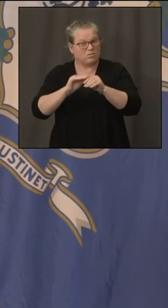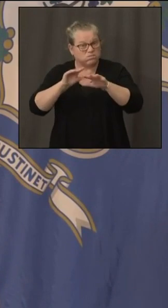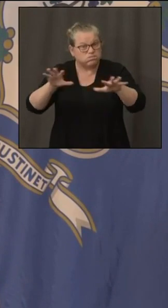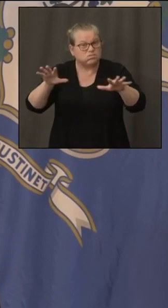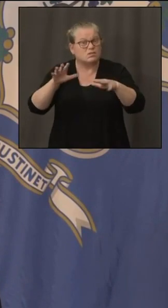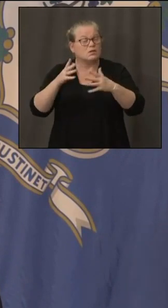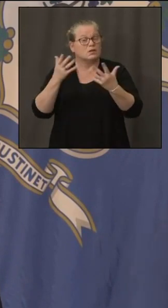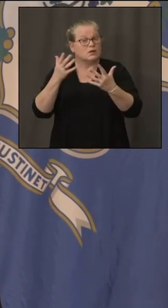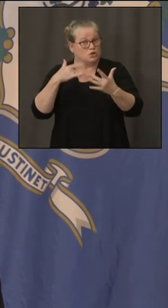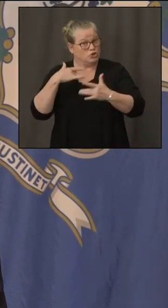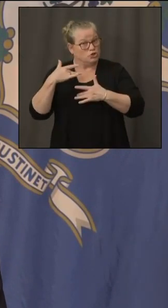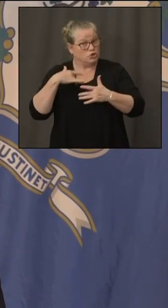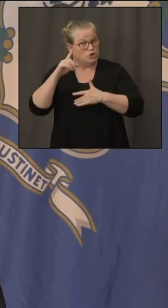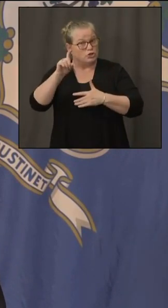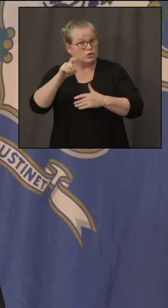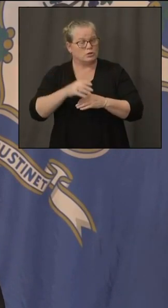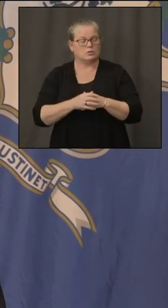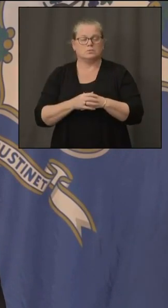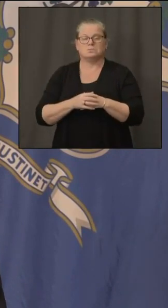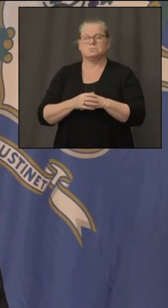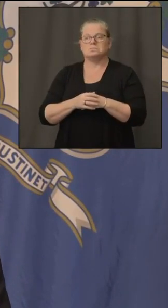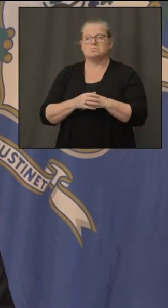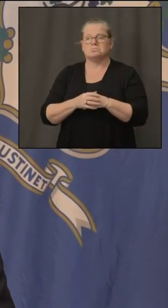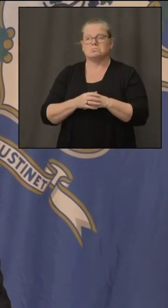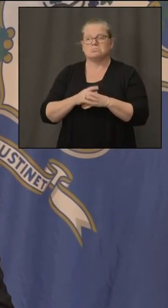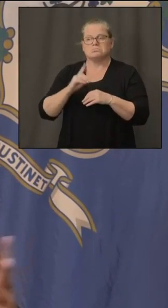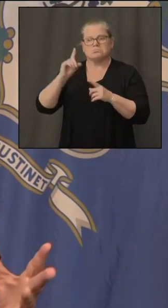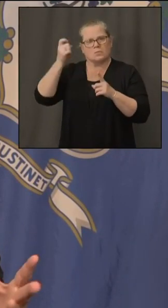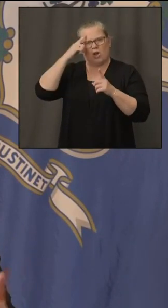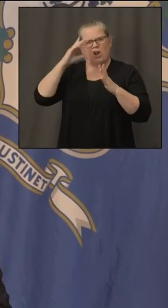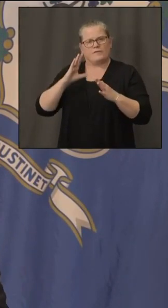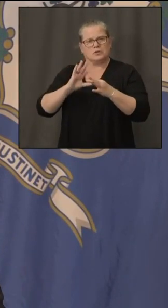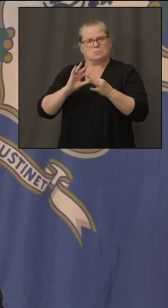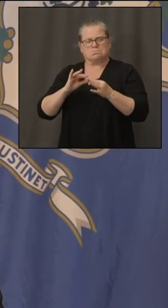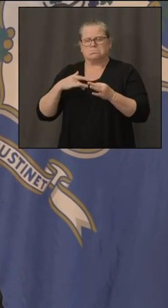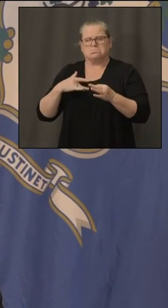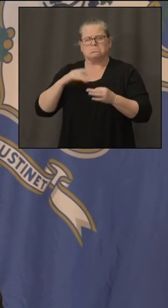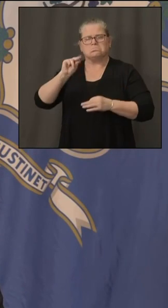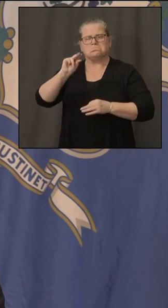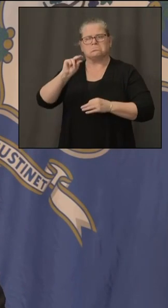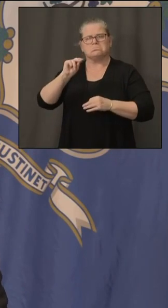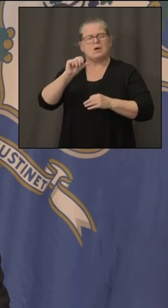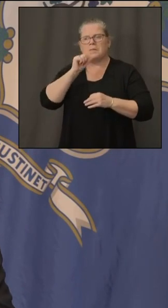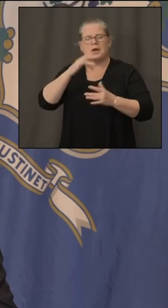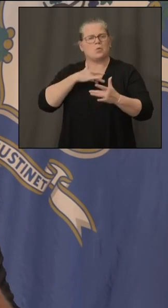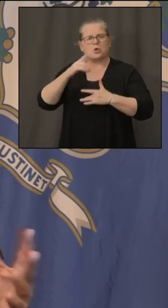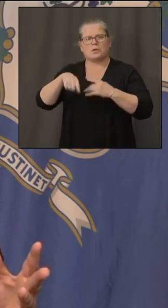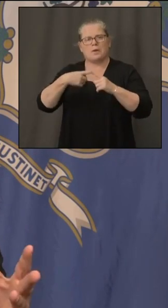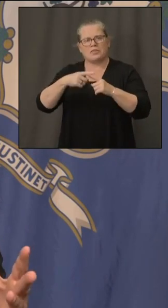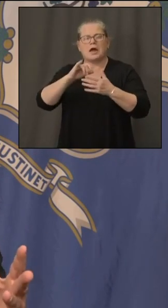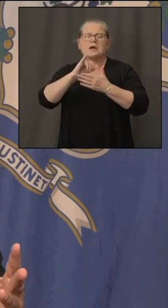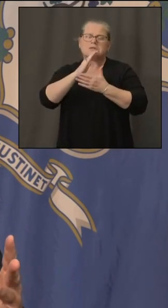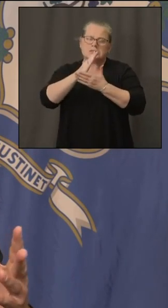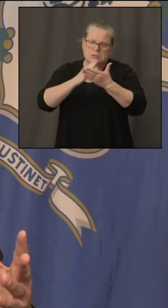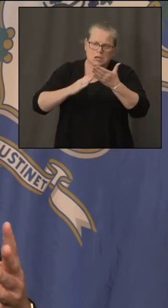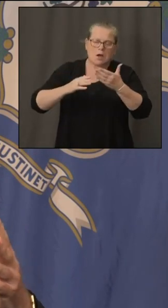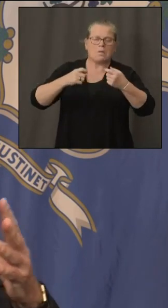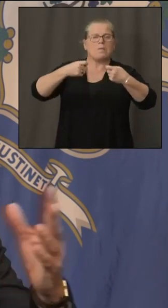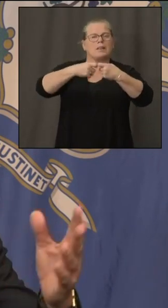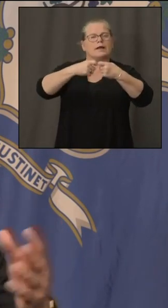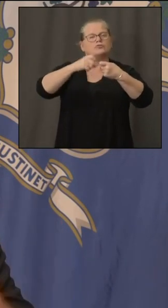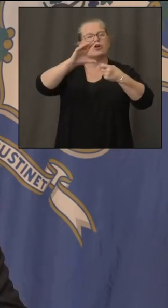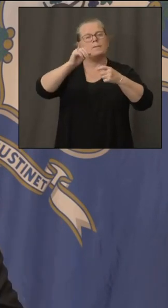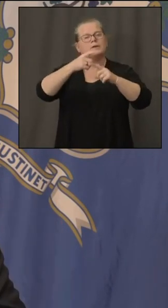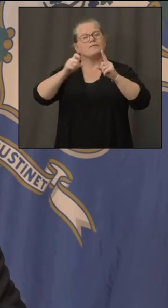uh you know every time you bring folks in maybe uh you know you've got some people who are in shelters i think most of the mayors have been